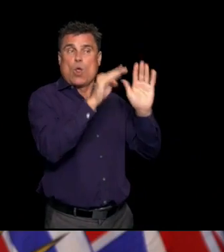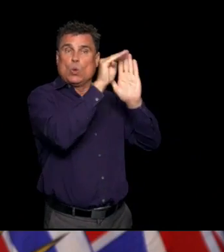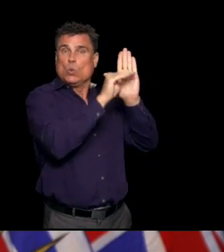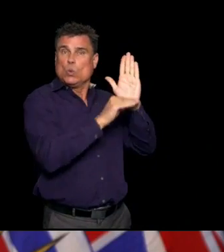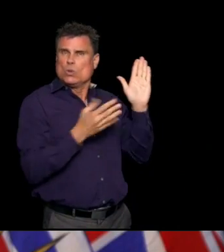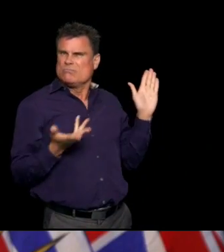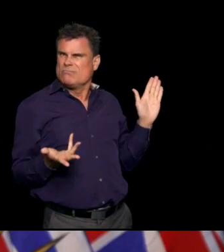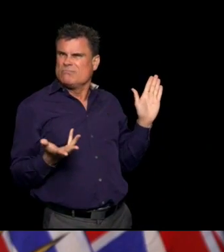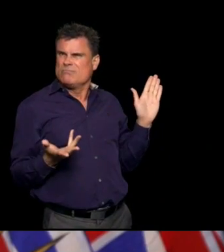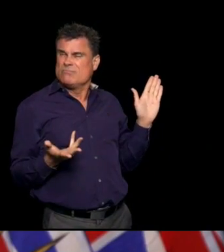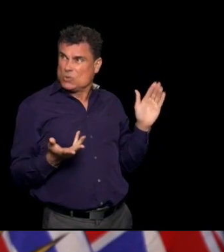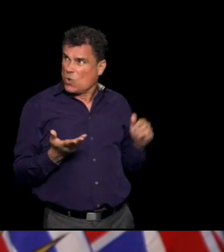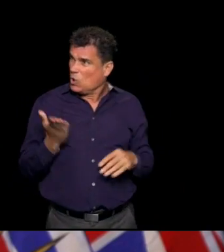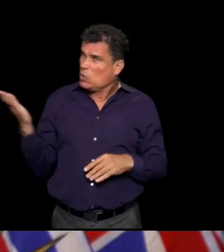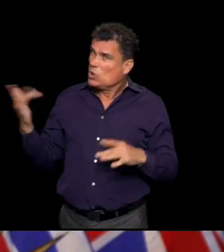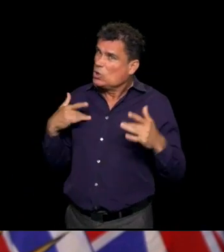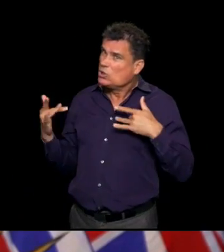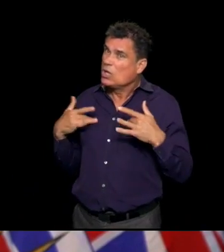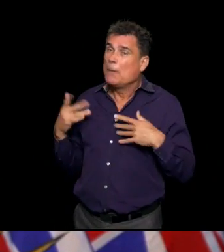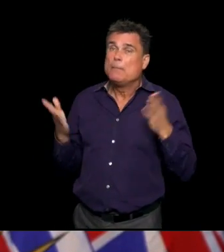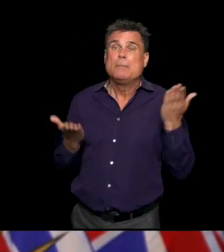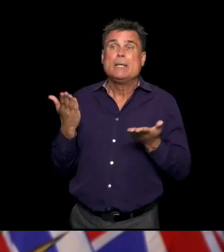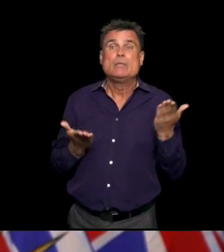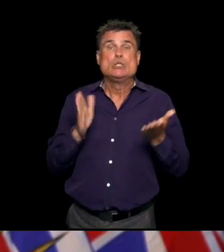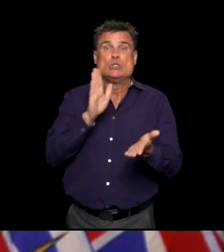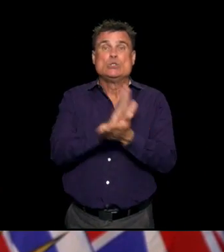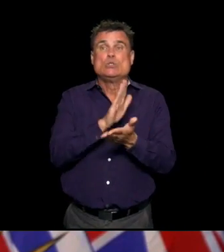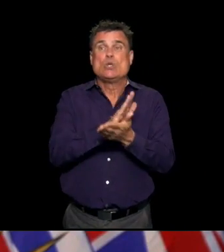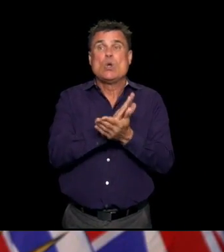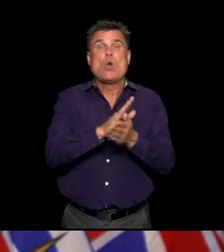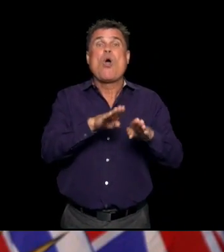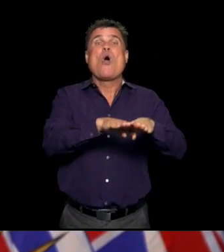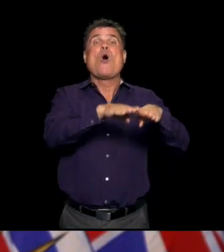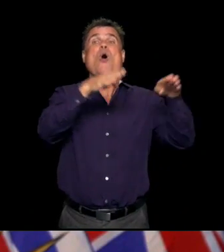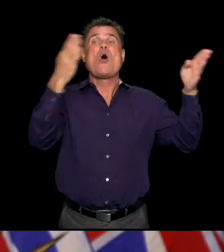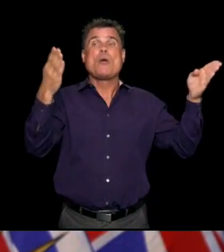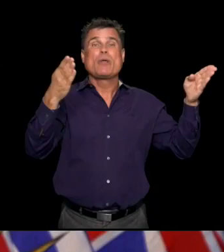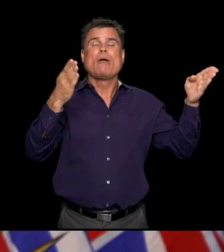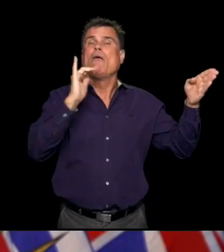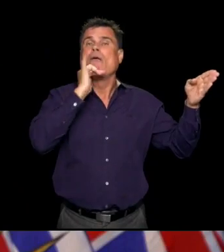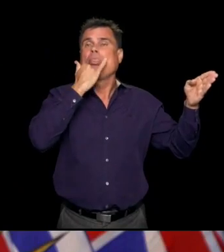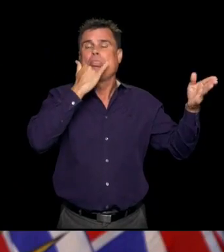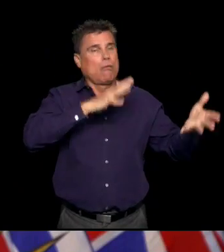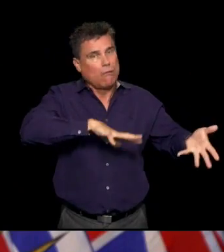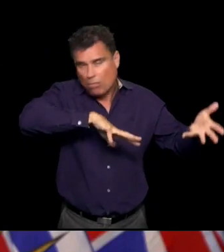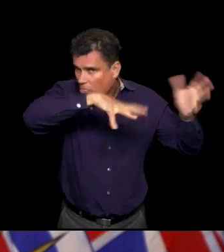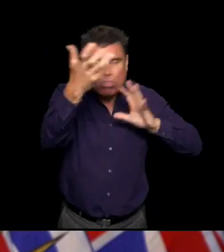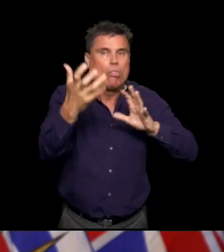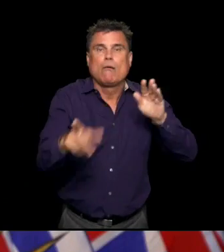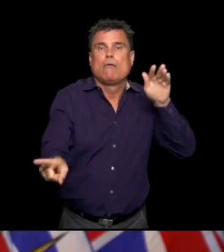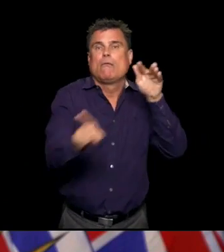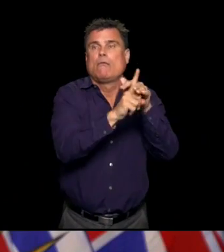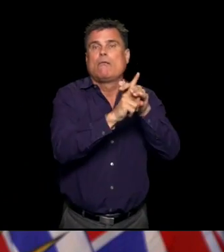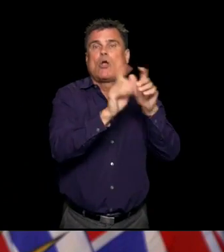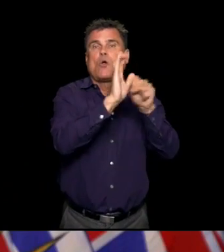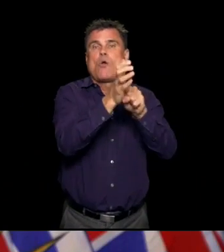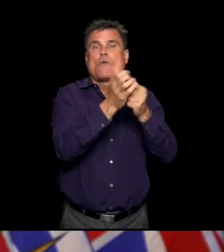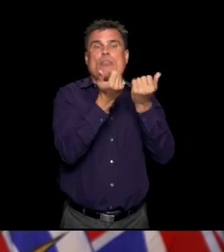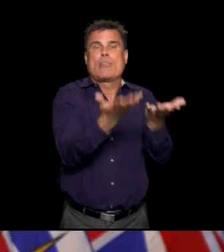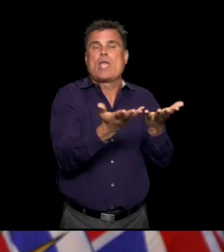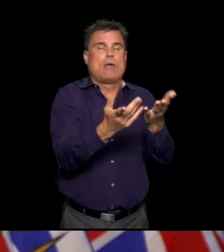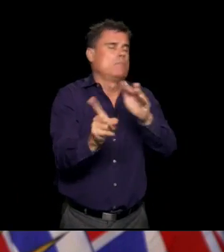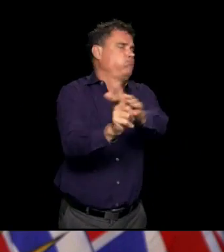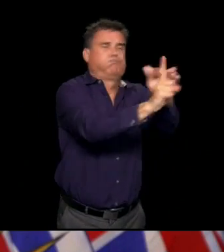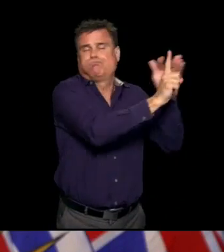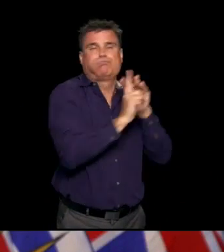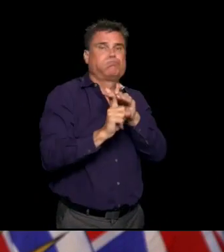how concerned are you about a possible super spreader outbreak like we have seen at schools in the United States? You know, here